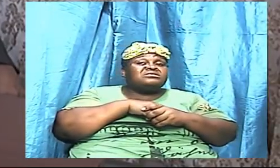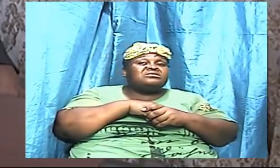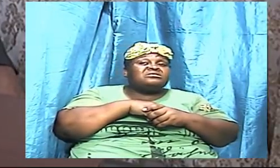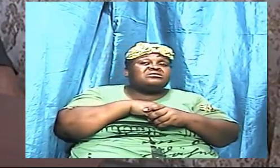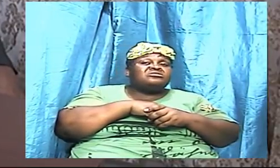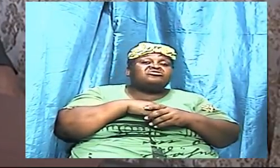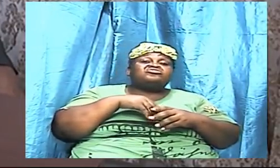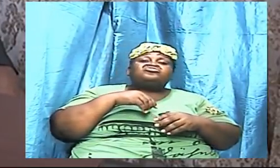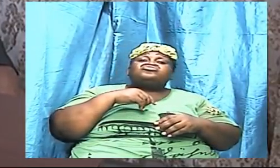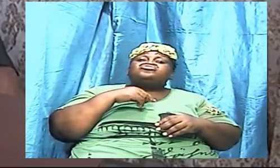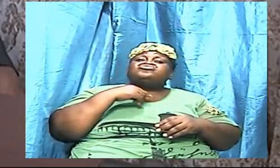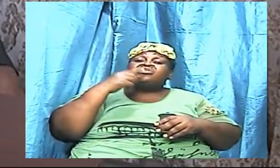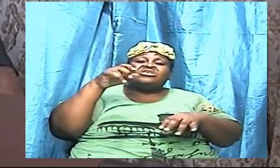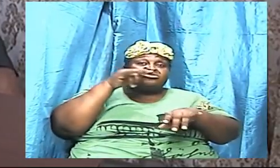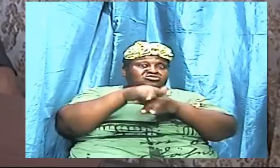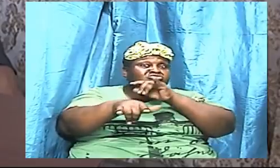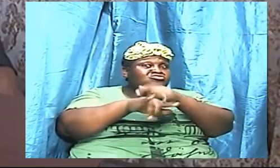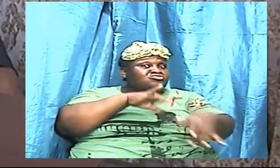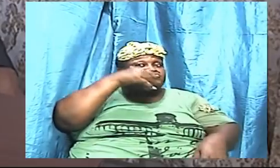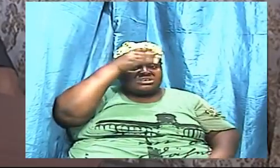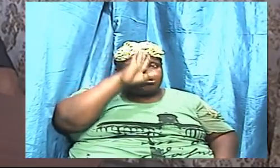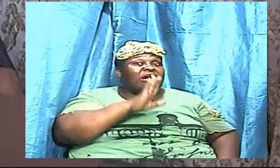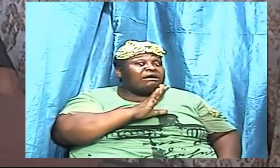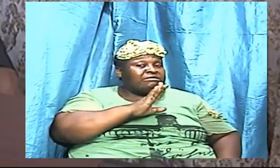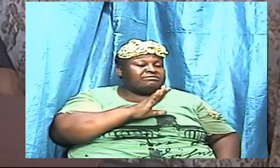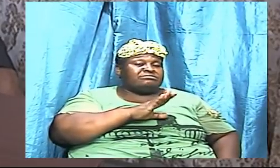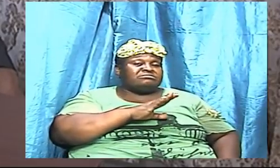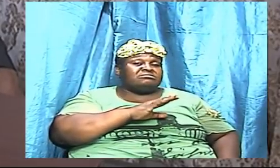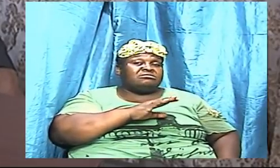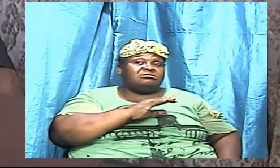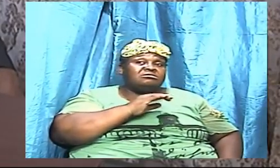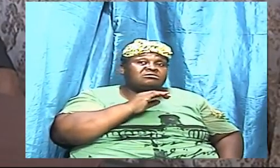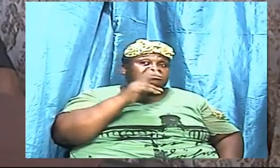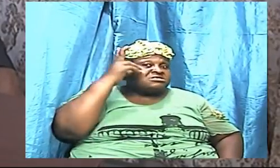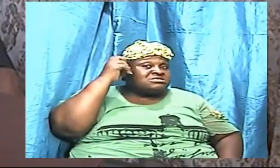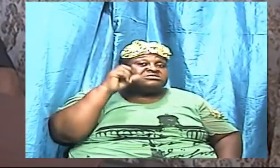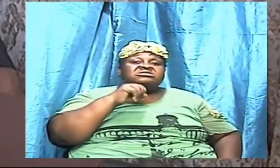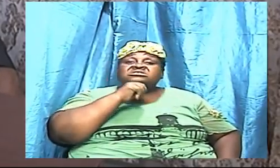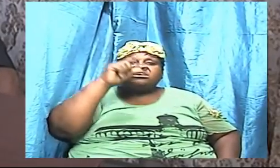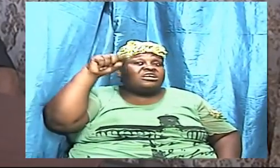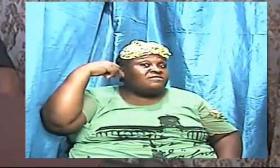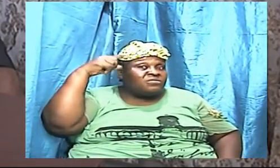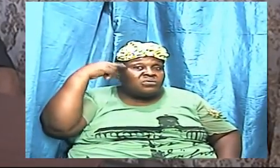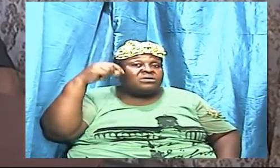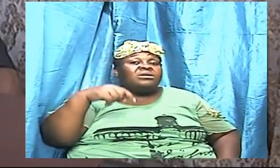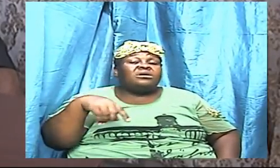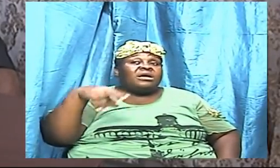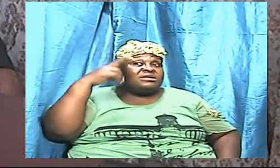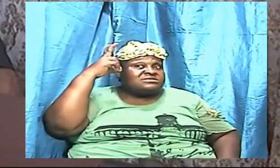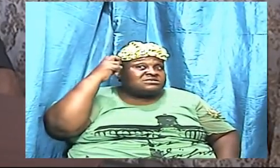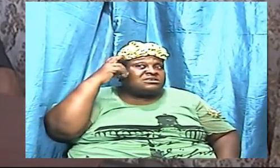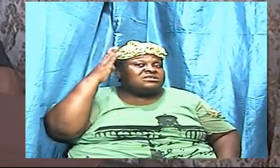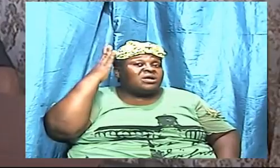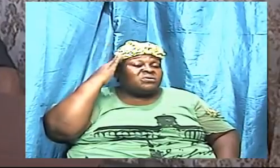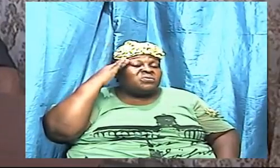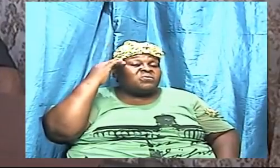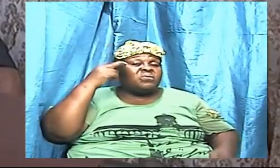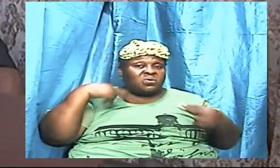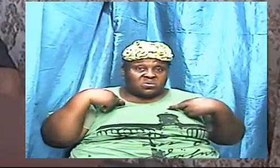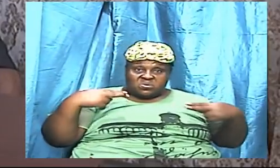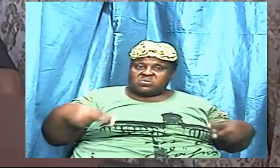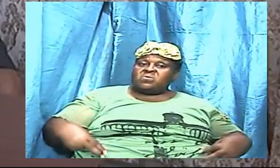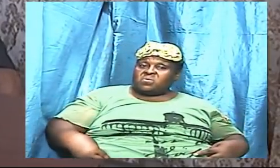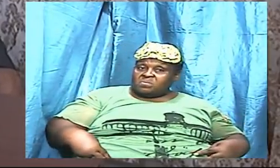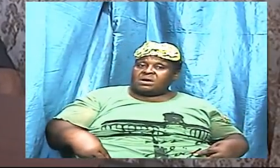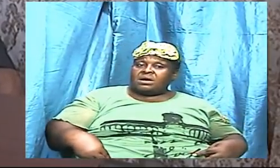it is not a novice that we are contending with and he knows humankind he dealt with Eve